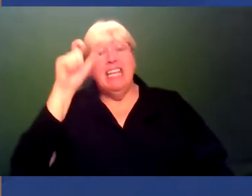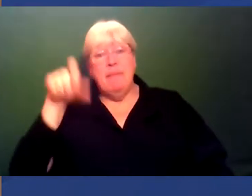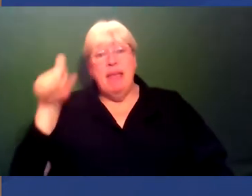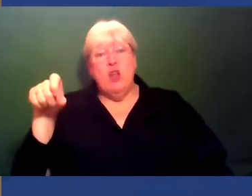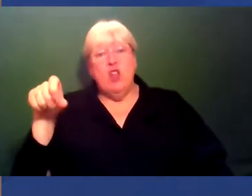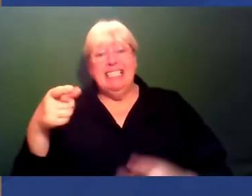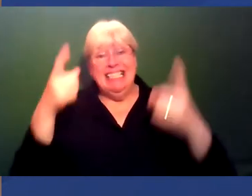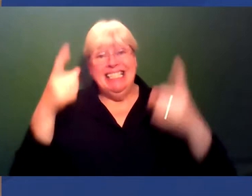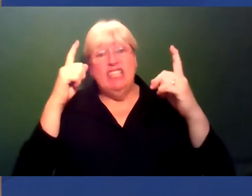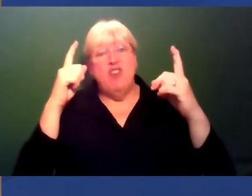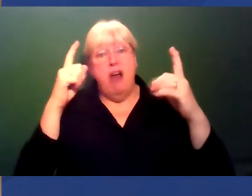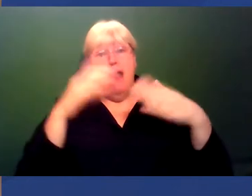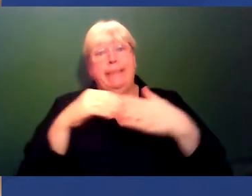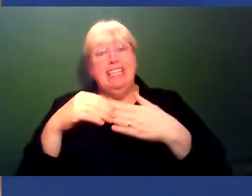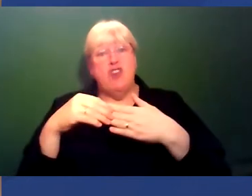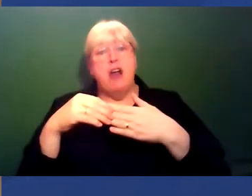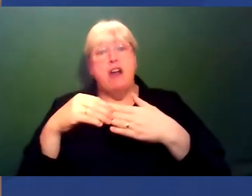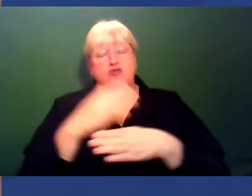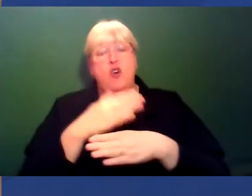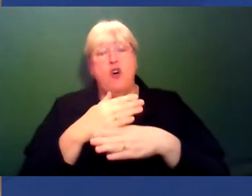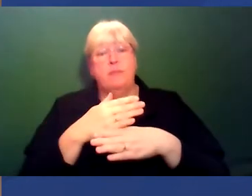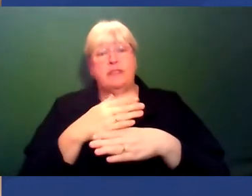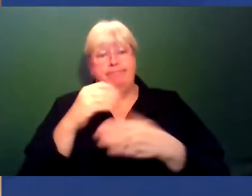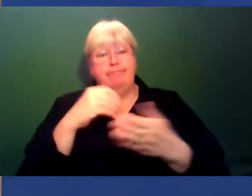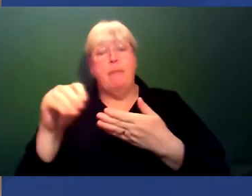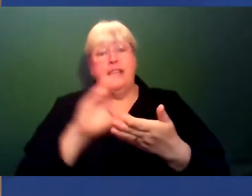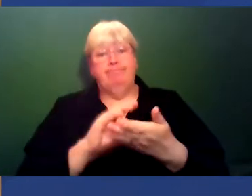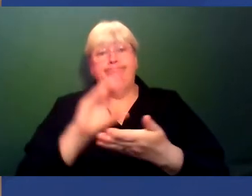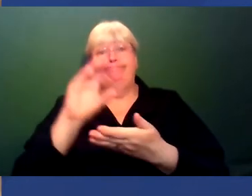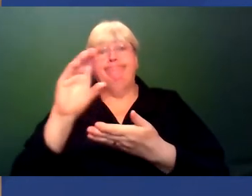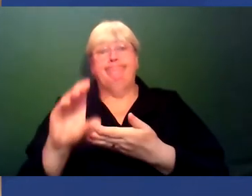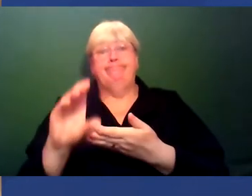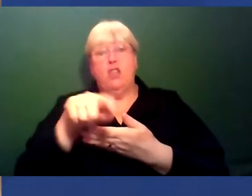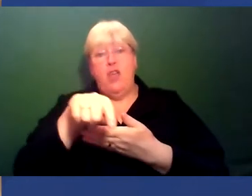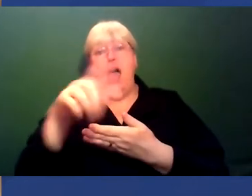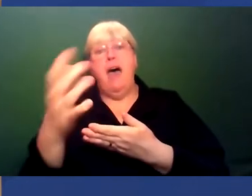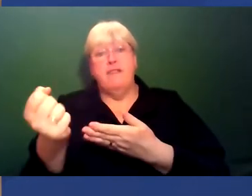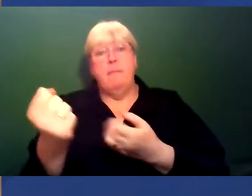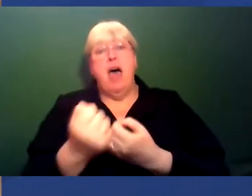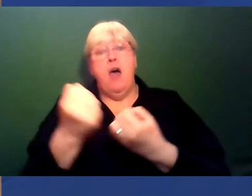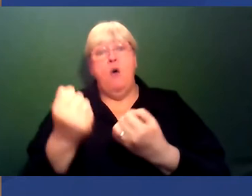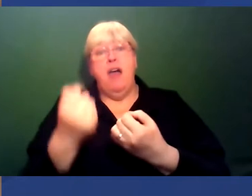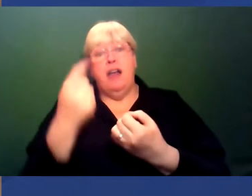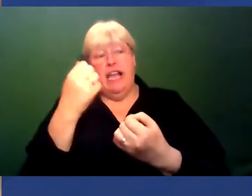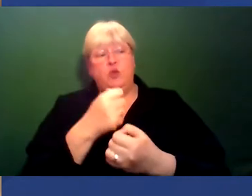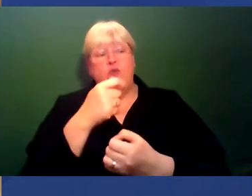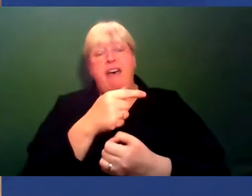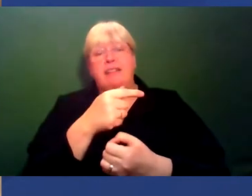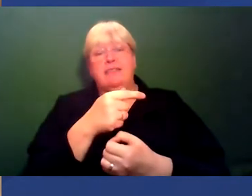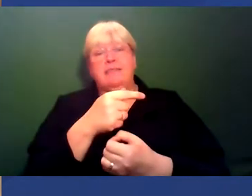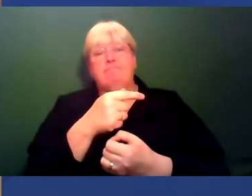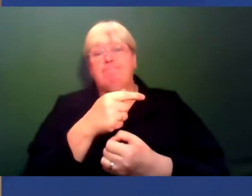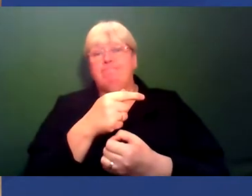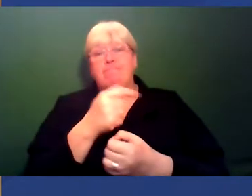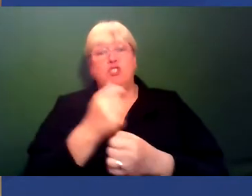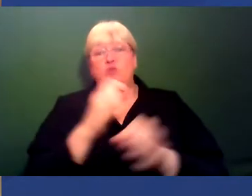positions who get paid the money to make the hard decisions have that power to do that. And, you know, it's literally at the